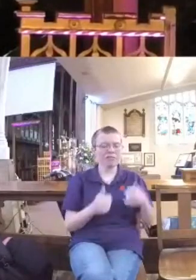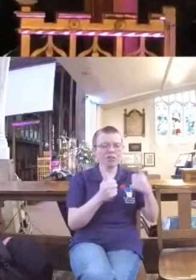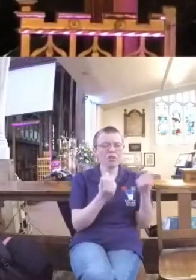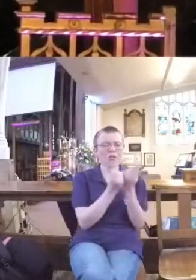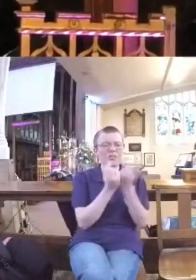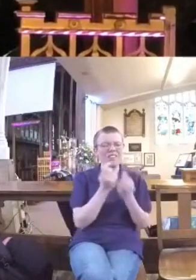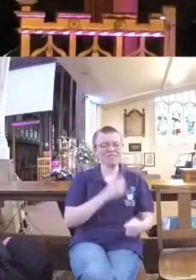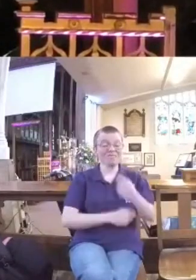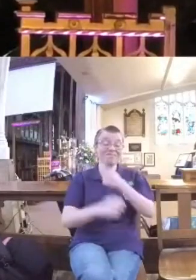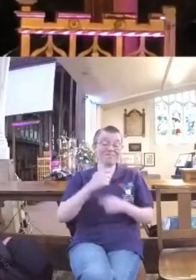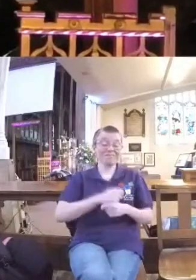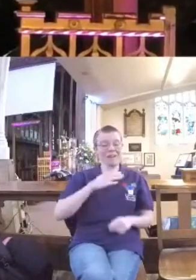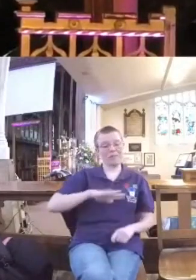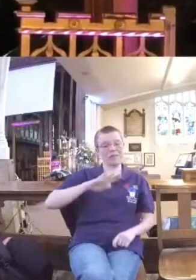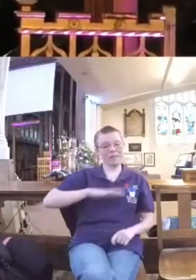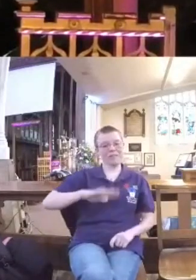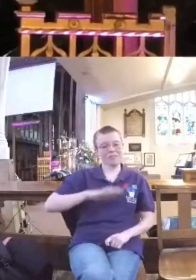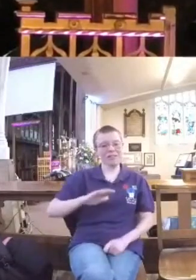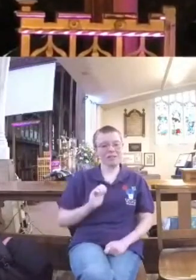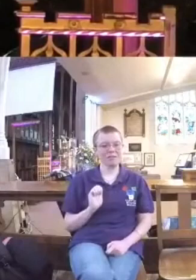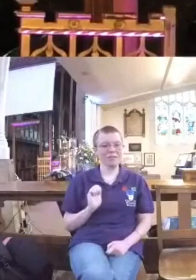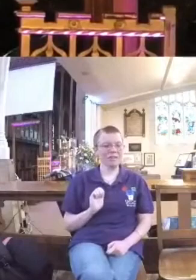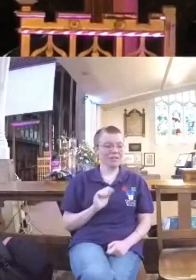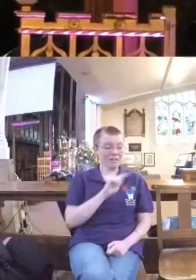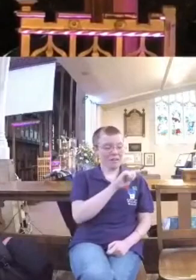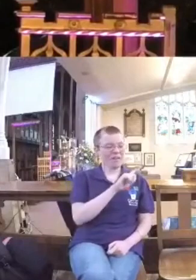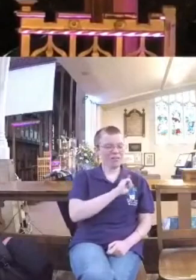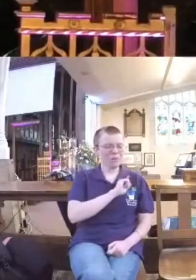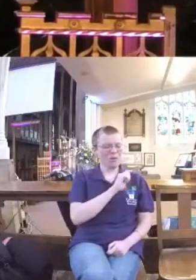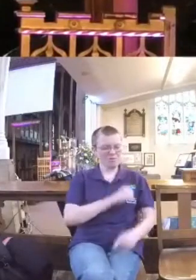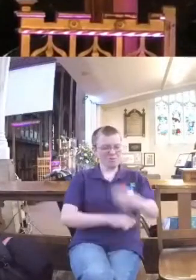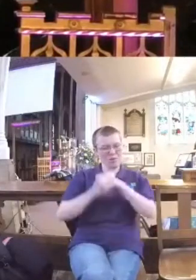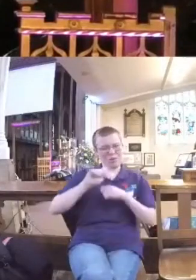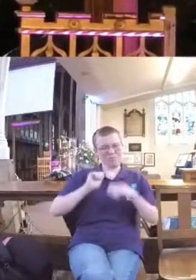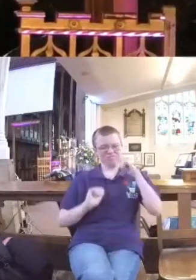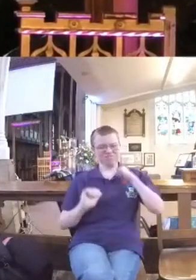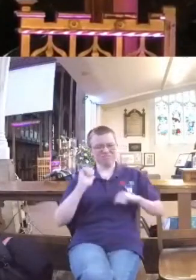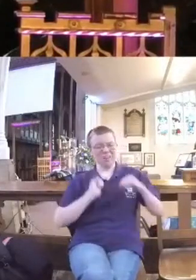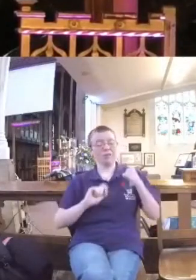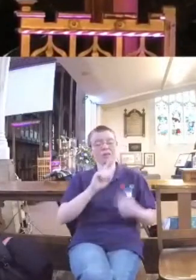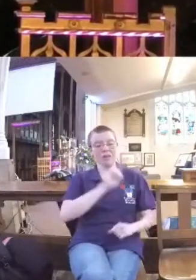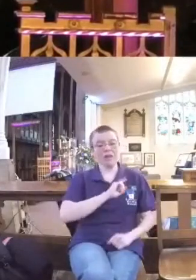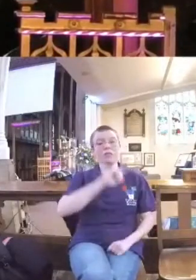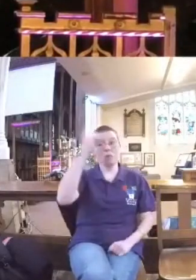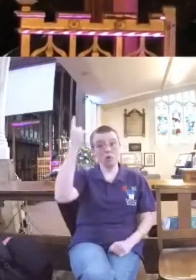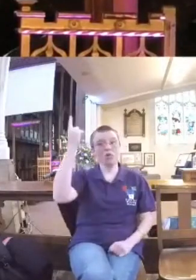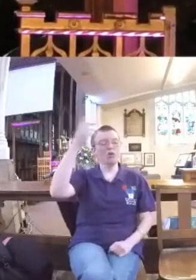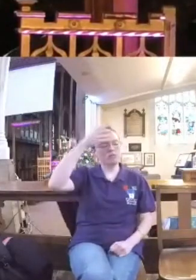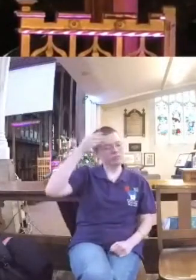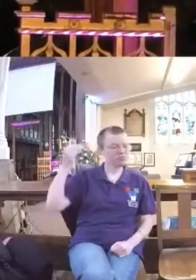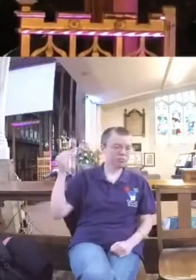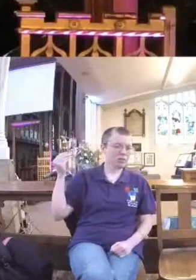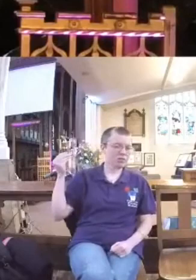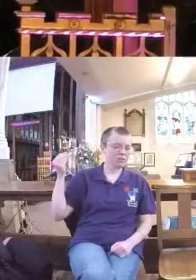And being satisfied, their hearts became proud. Therefore, they forgot me. That's God